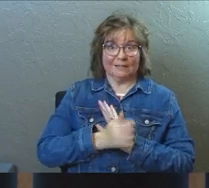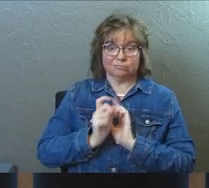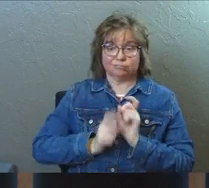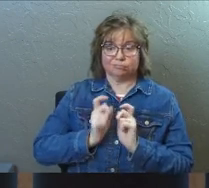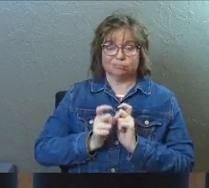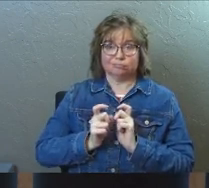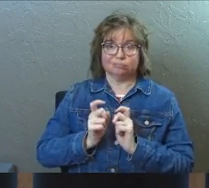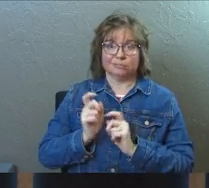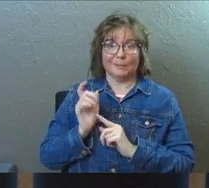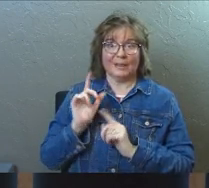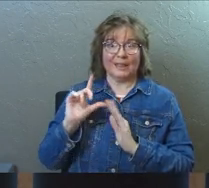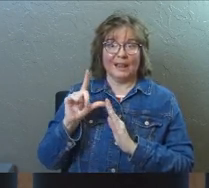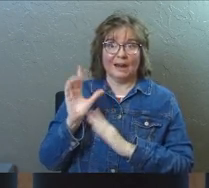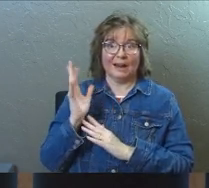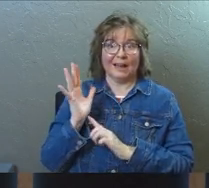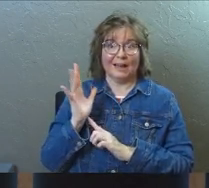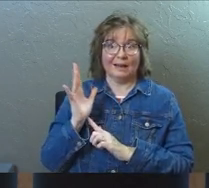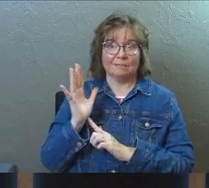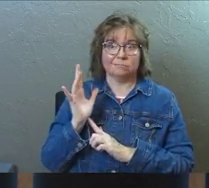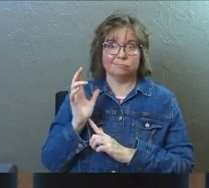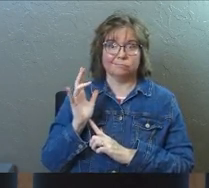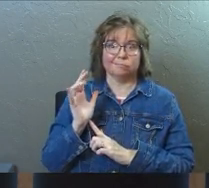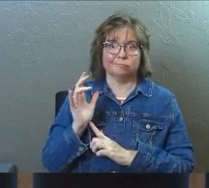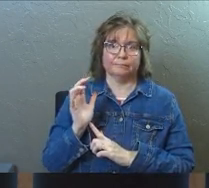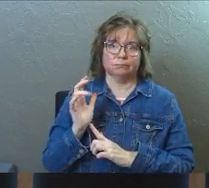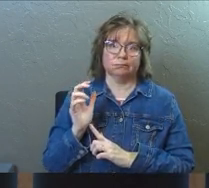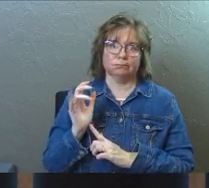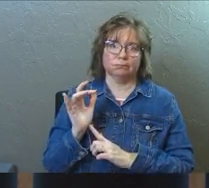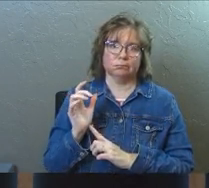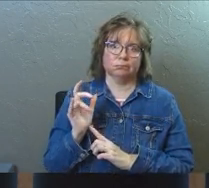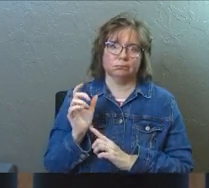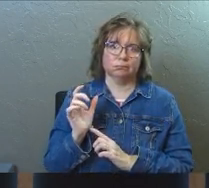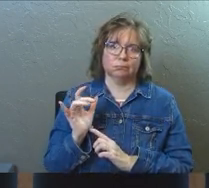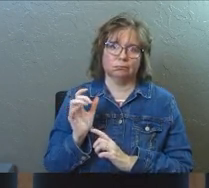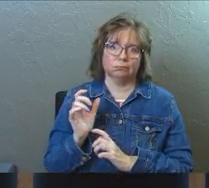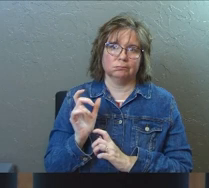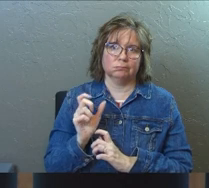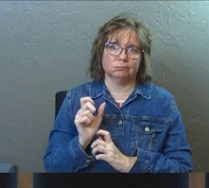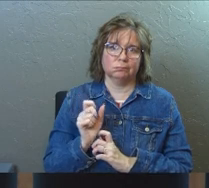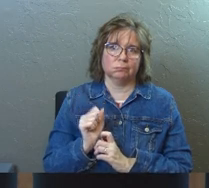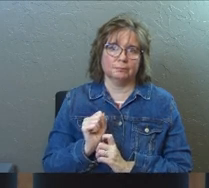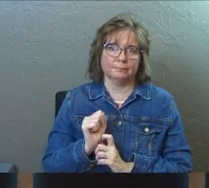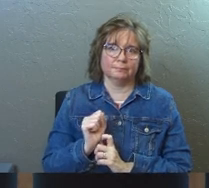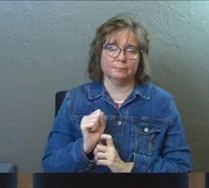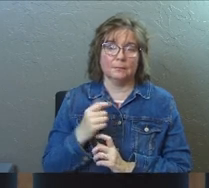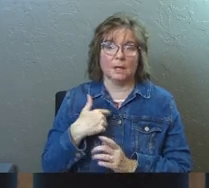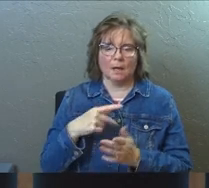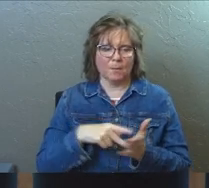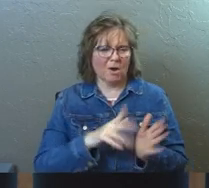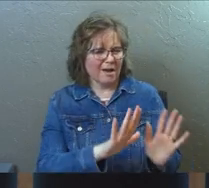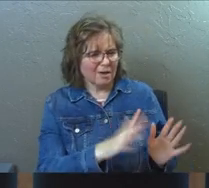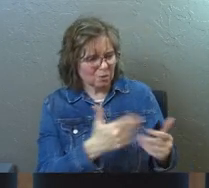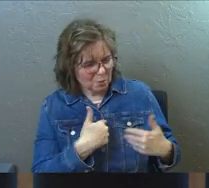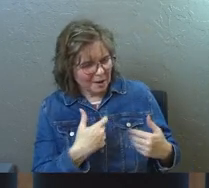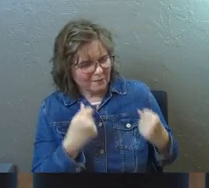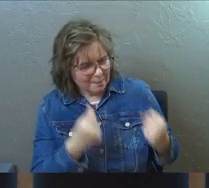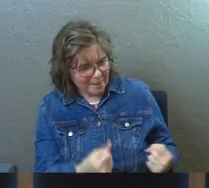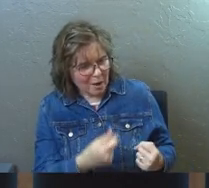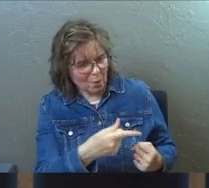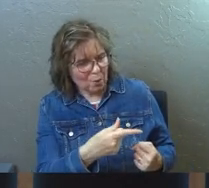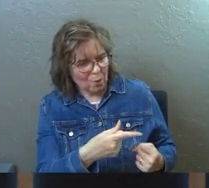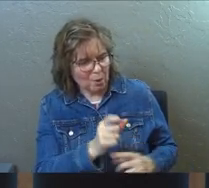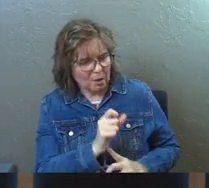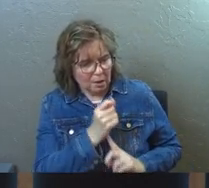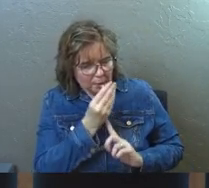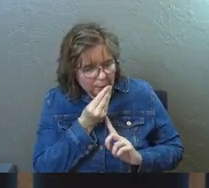And then over time, it started to diminish. The flame went out and Paul's like, you have the power, Timothy,